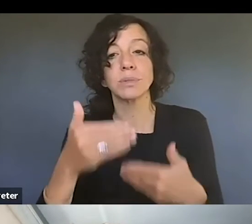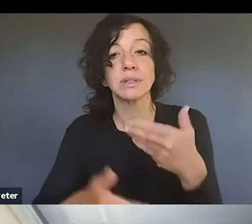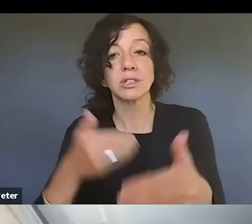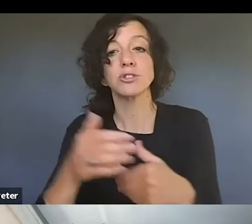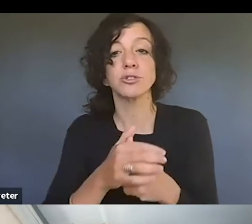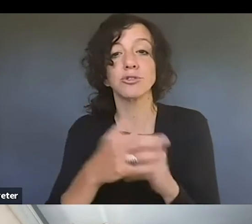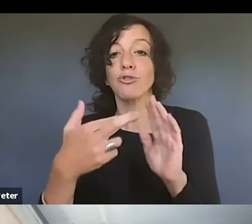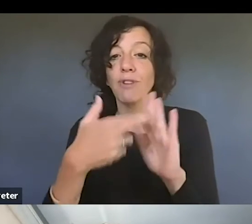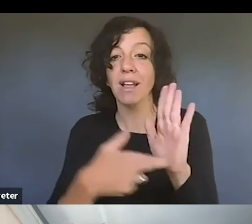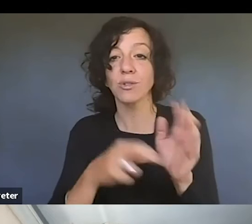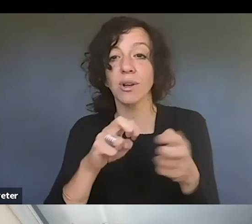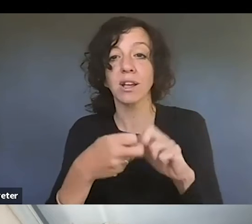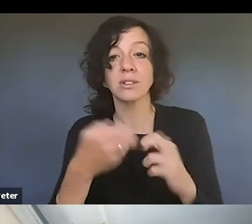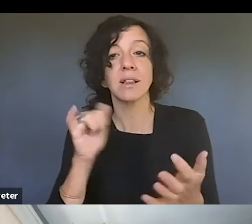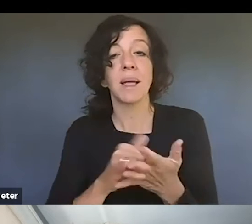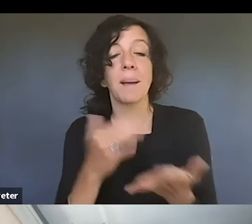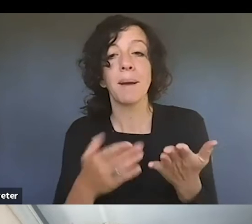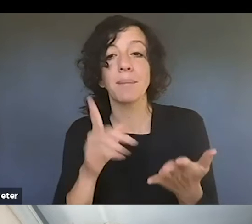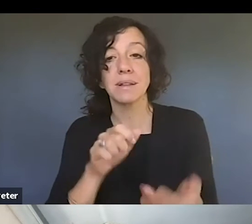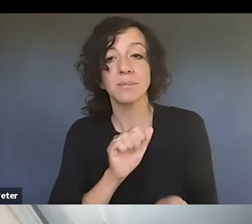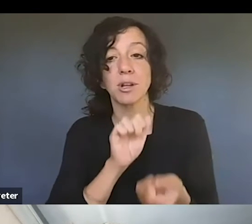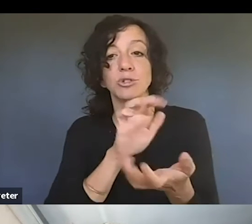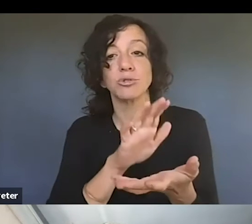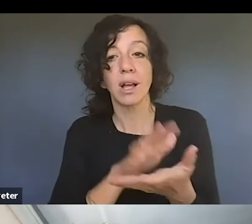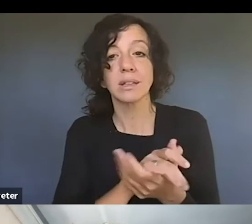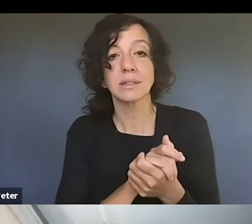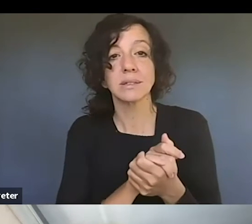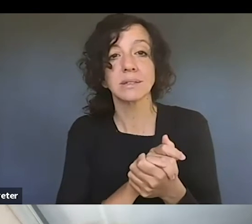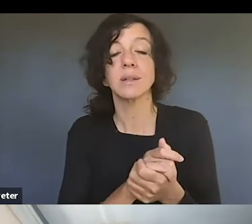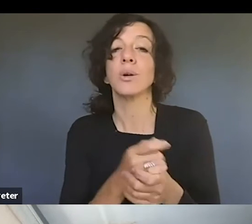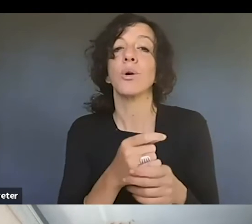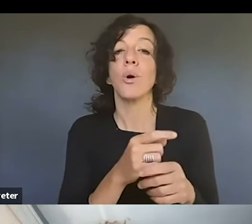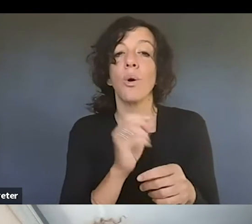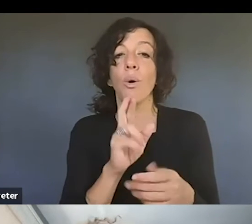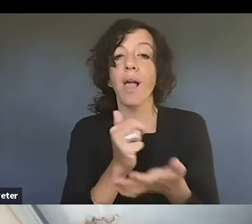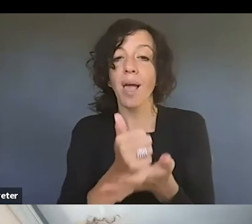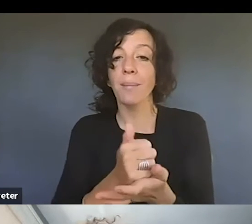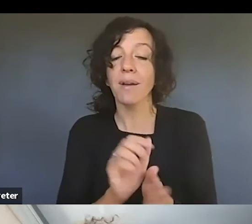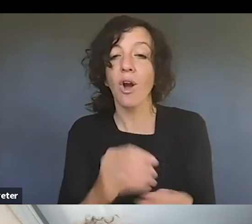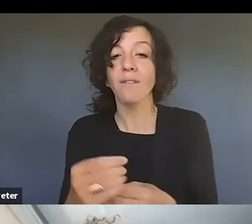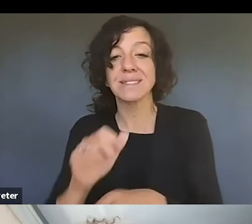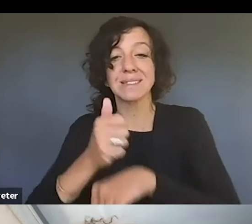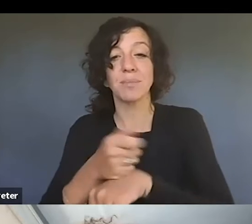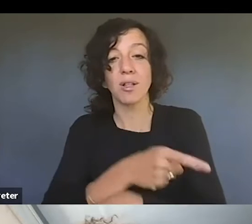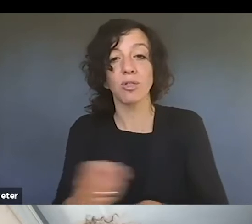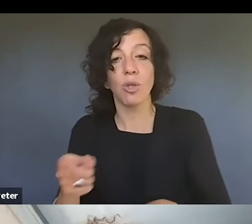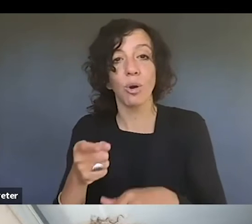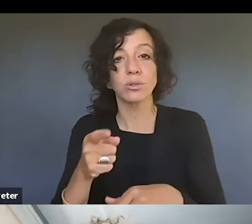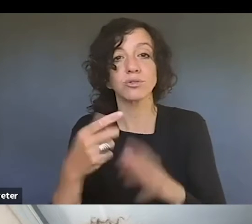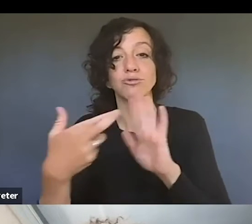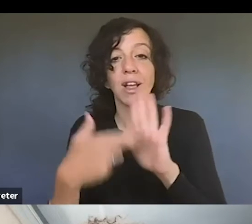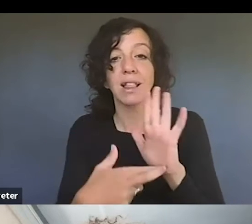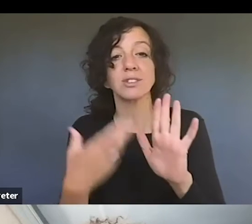that may need to be addressed. The copyright office is in charge of implementing those regulations and doing whatever research and public